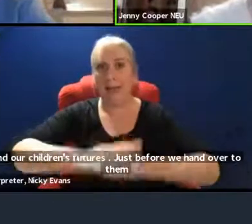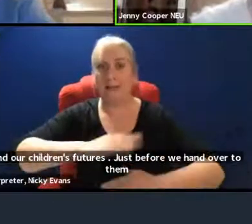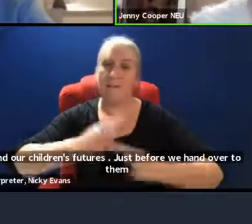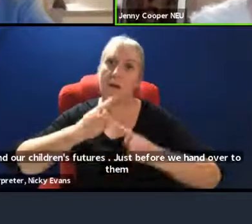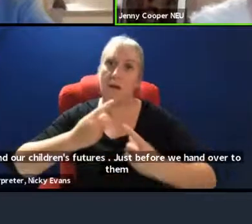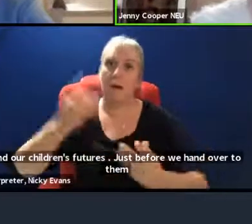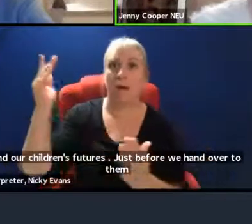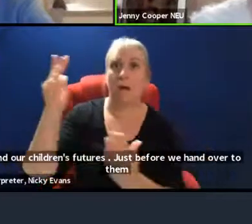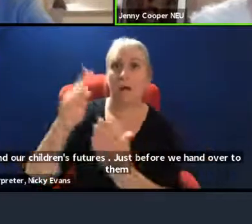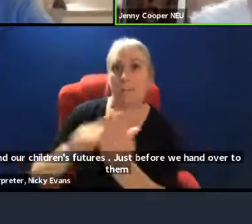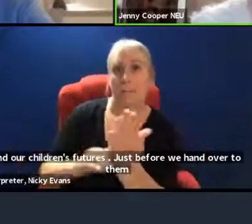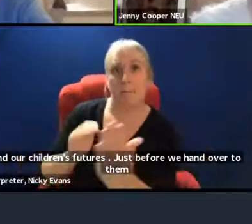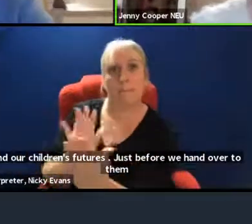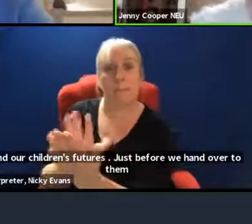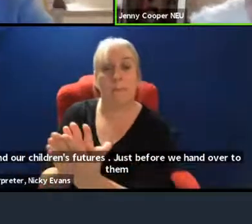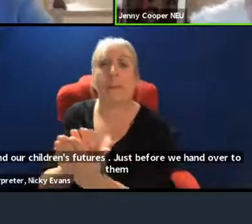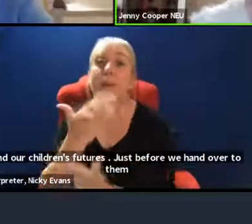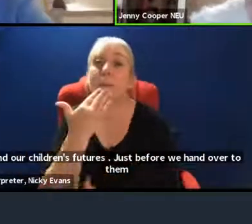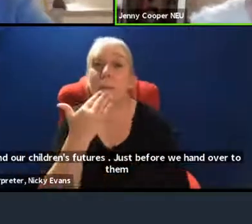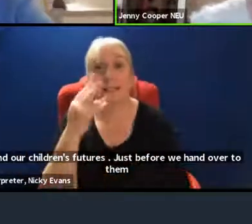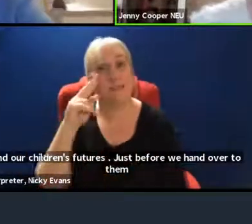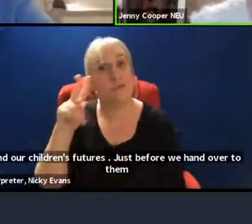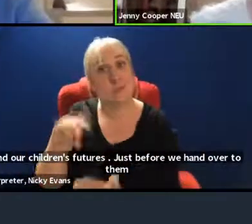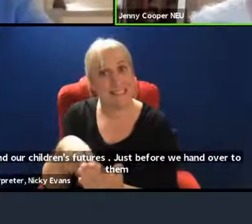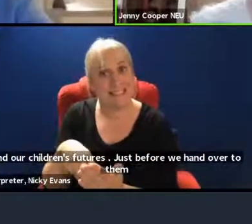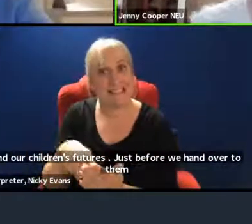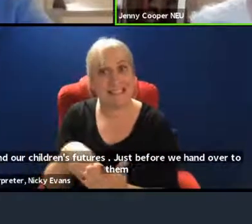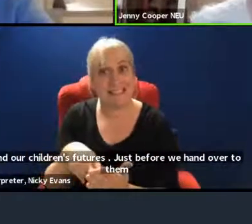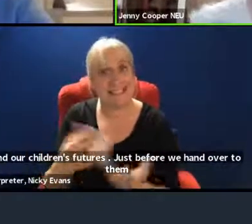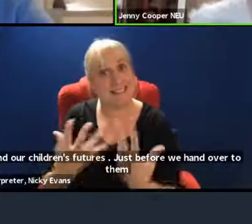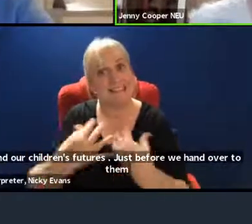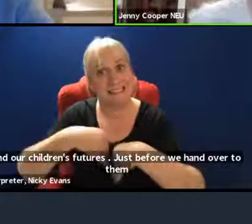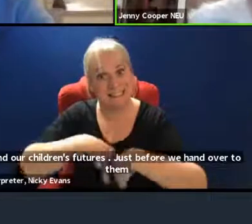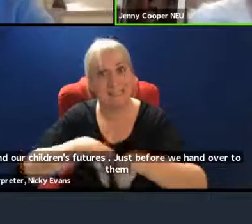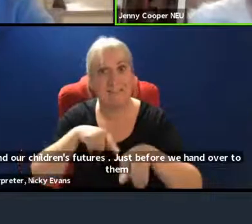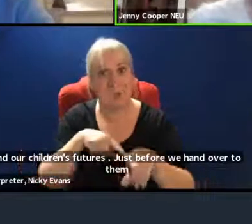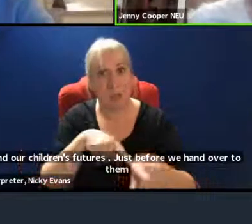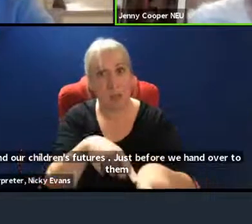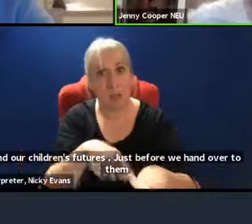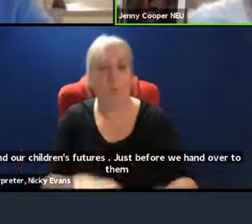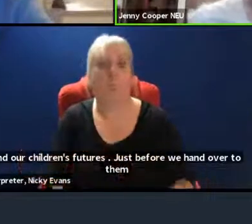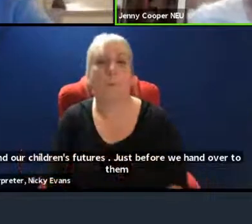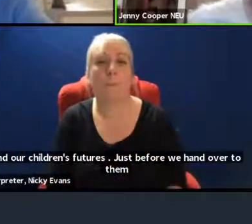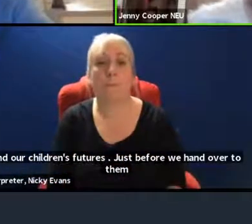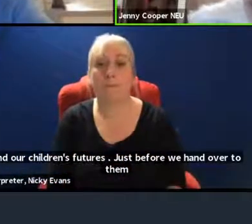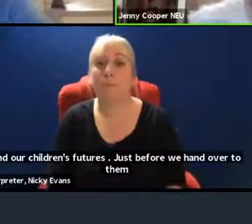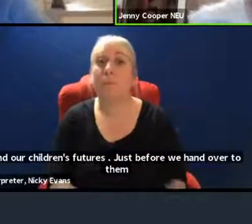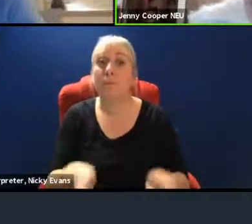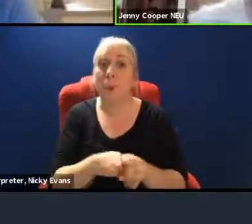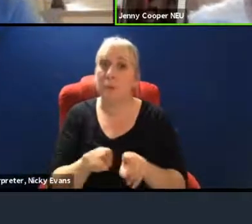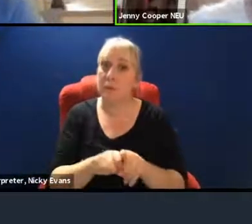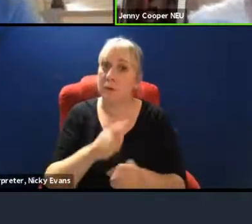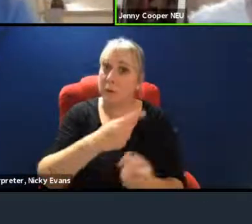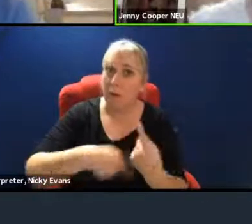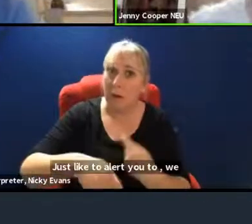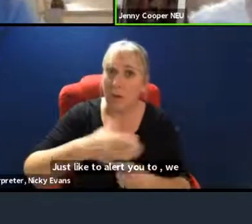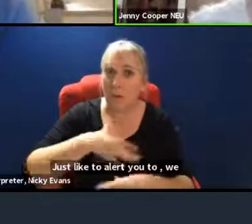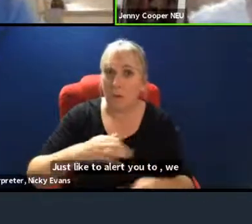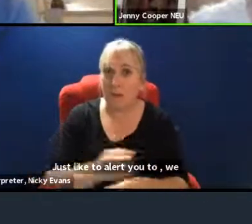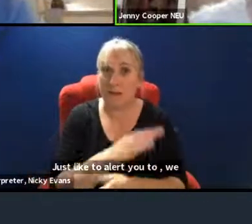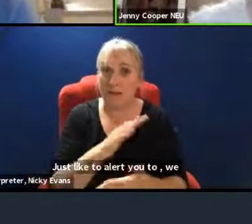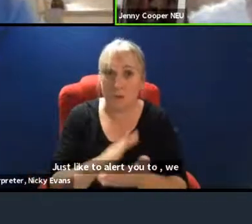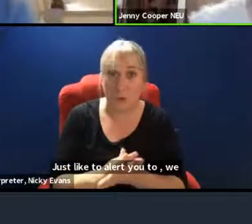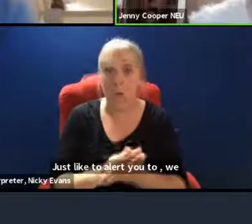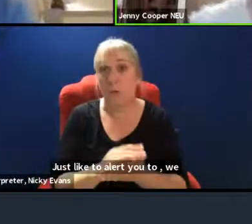NEU so we'd be grateful if you'd have a quick look at that and adhere to it. We'd also like to encourage everybody that's on the call